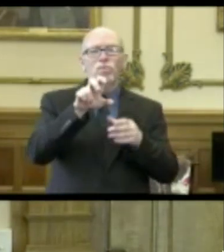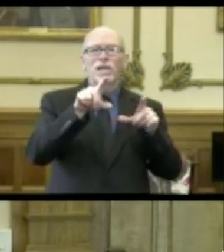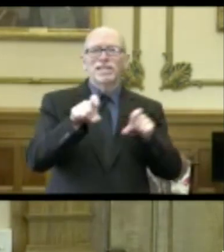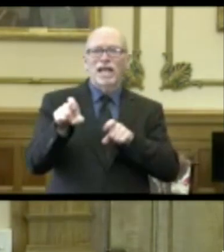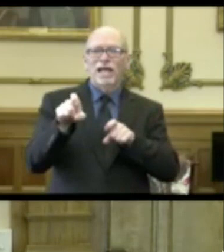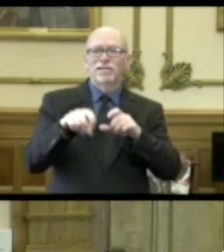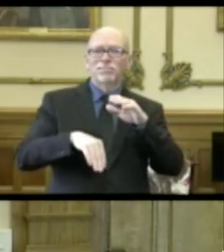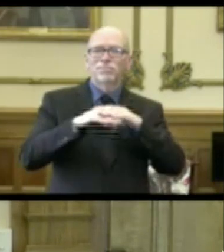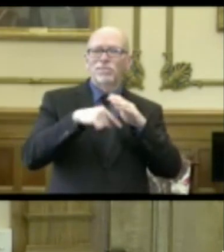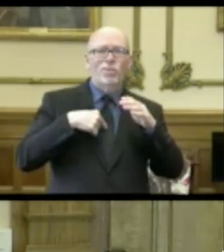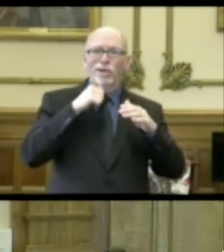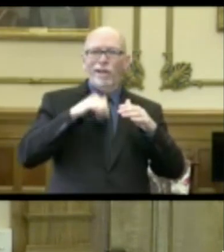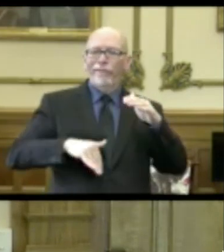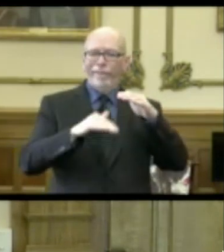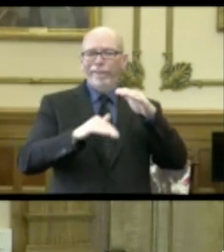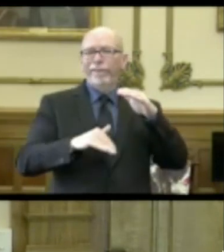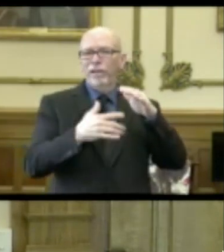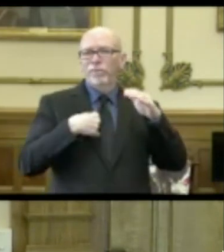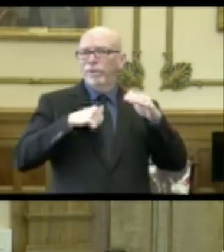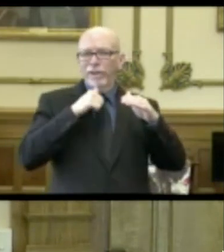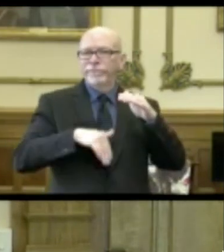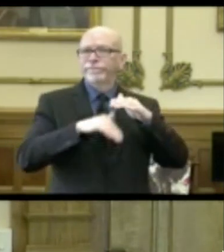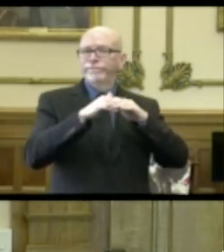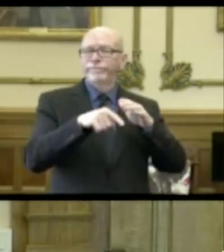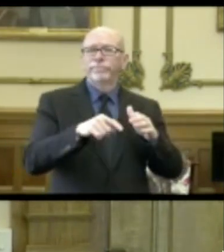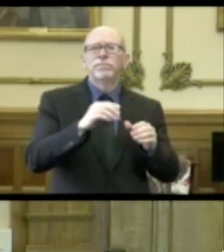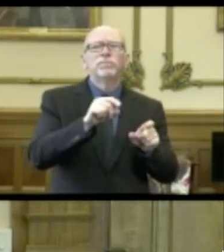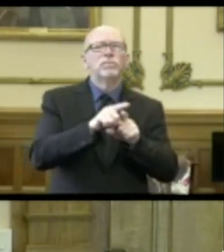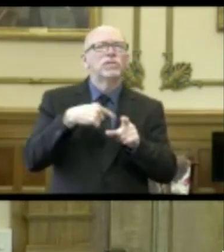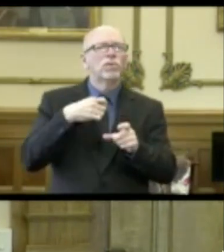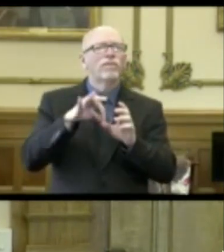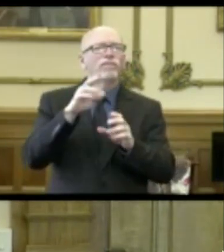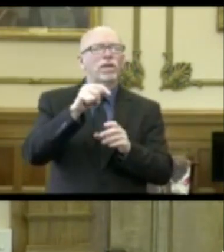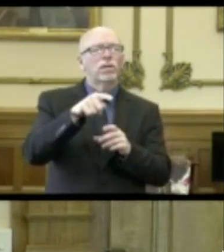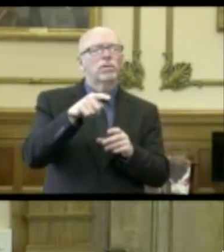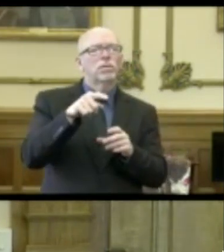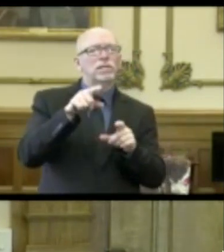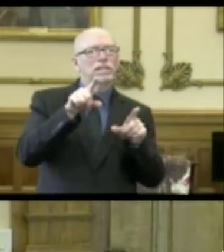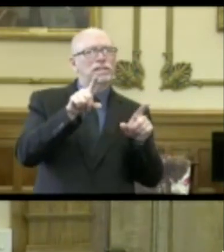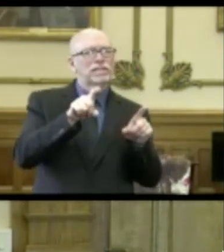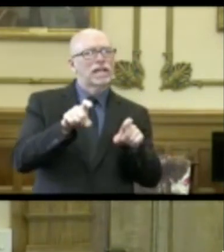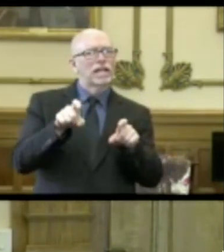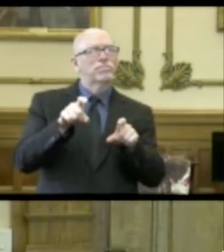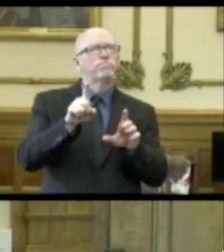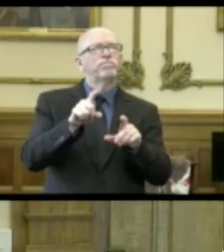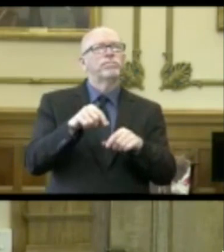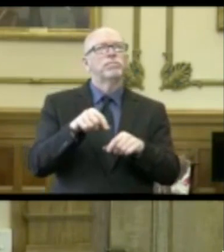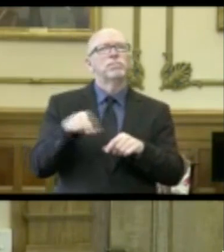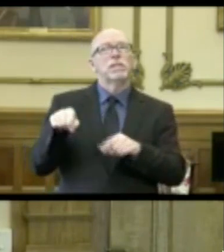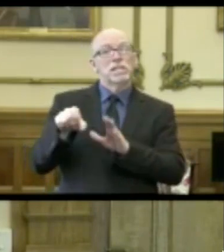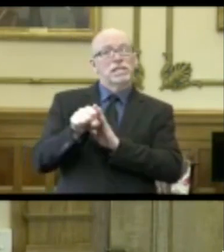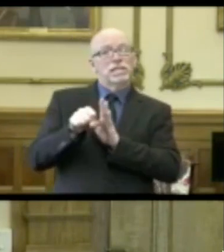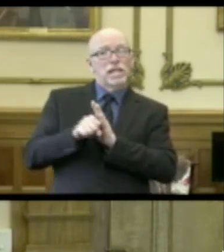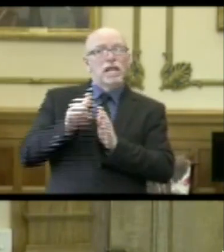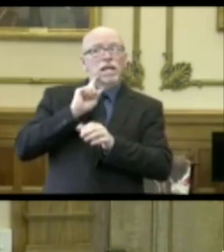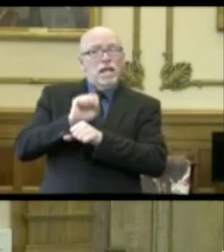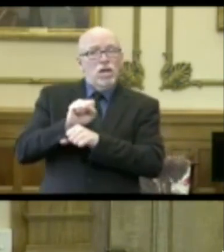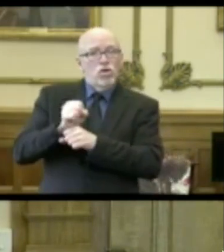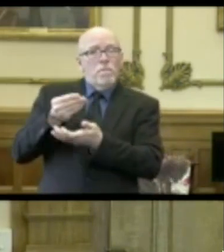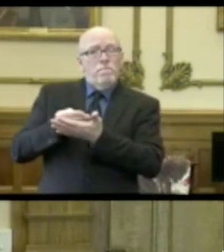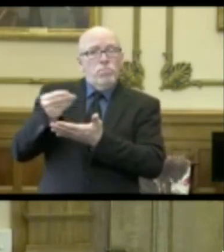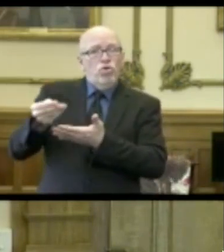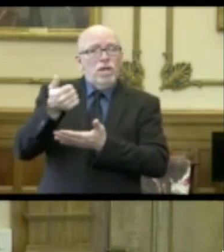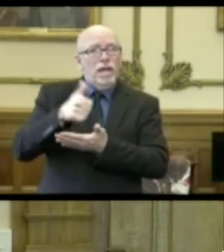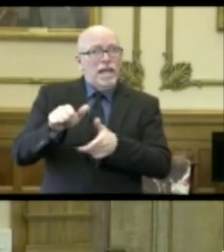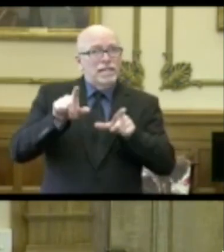near to yet. And also I wanted to find out, has the test, I mean, has the state actually purchased any